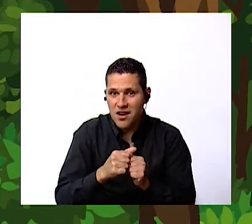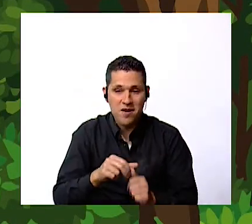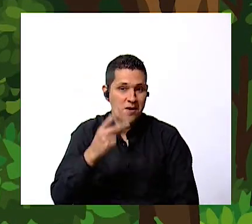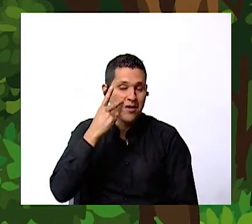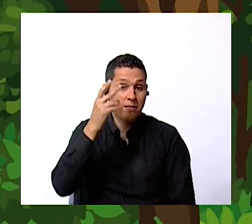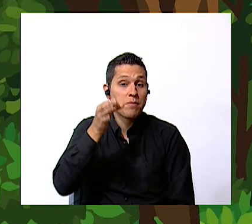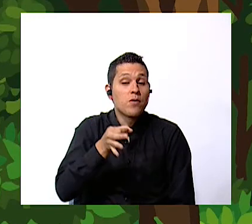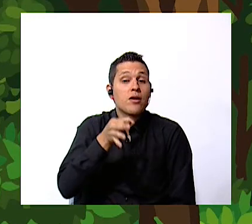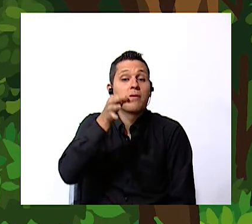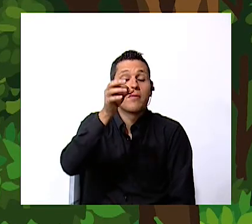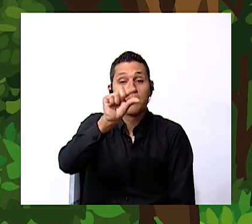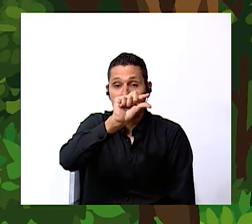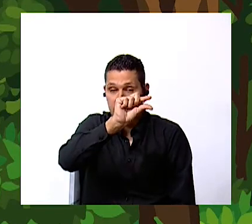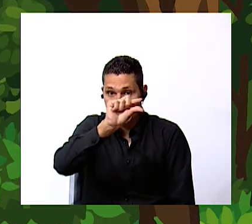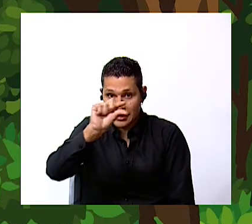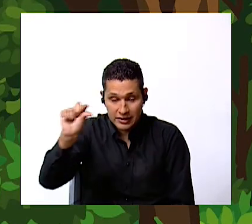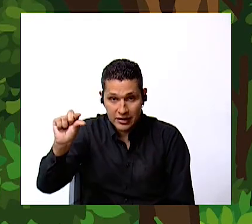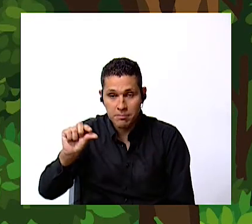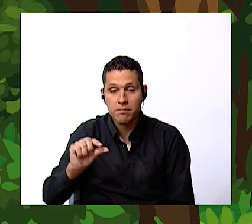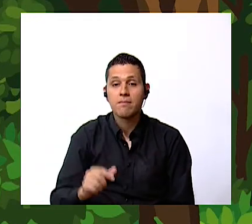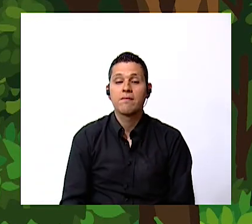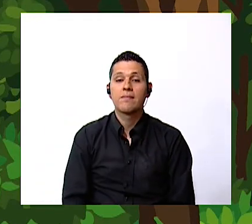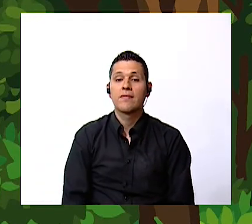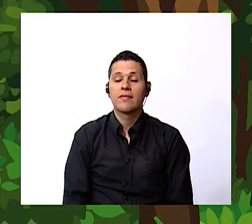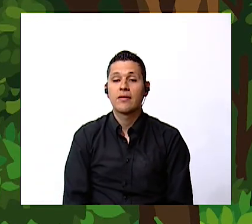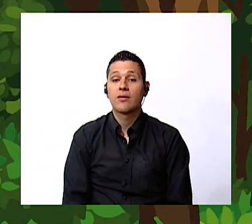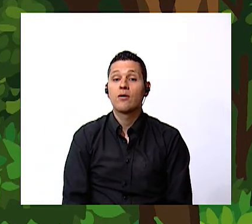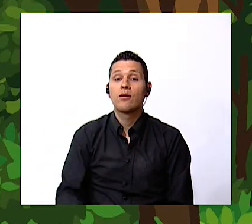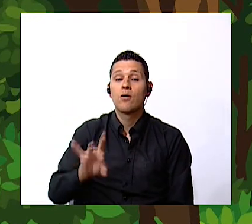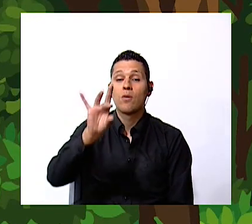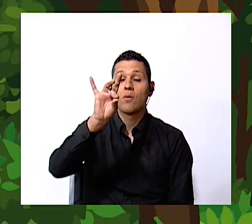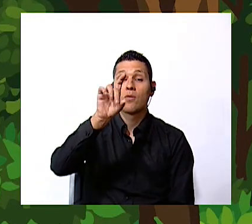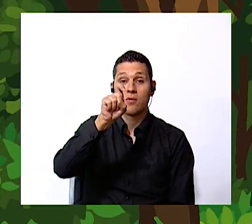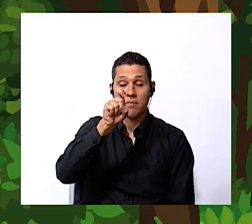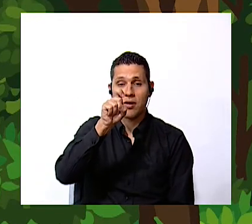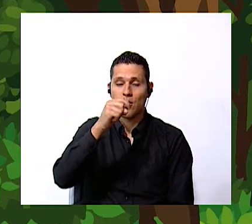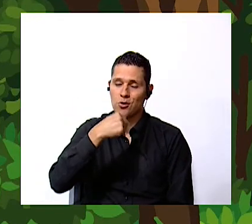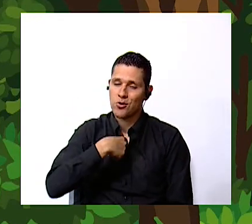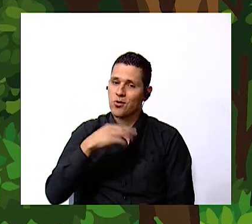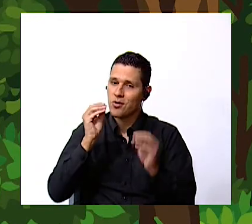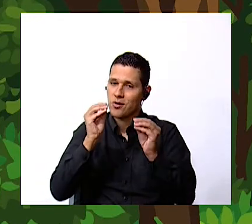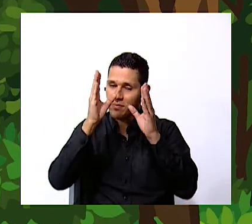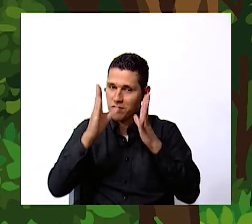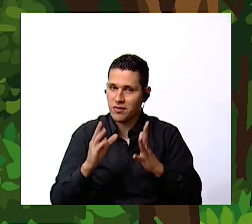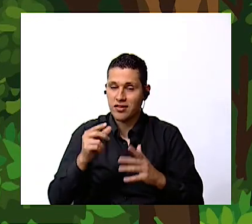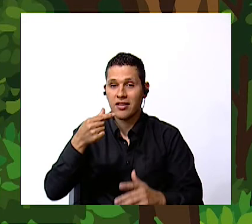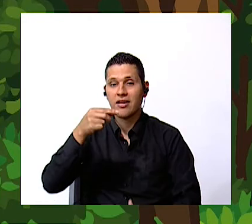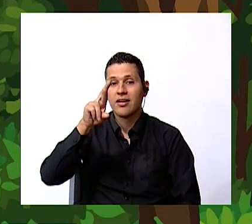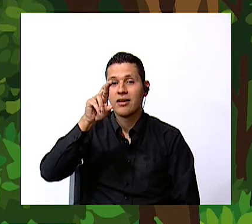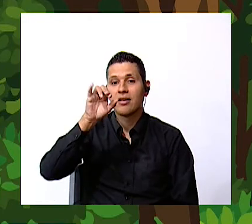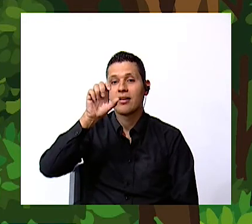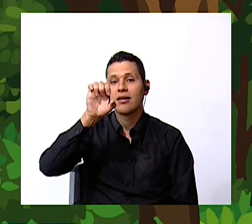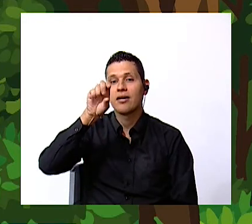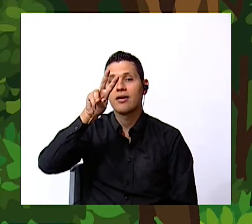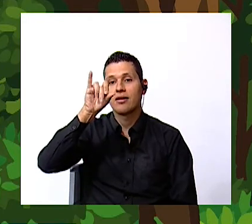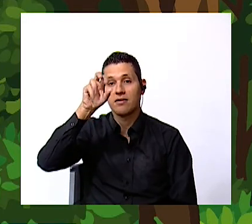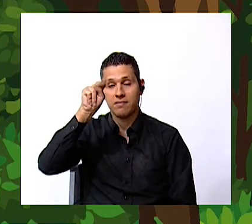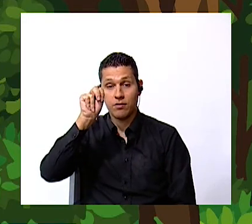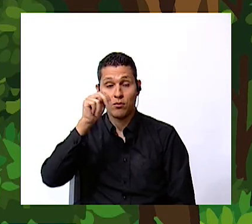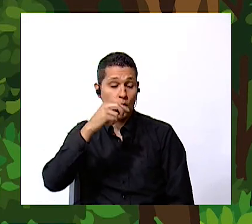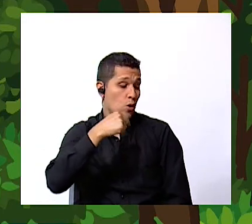week at 8 30 on channel 4 i am teacher graven and i am maria and